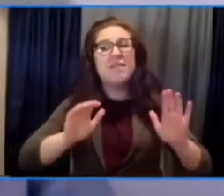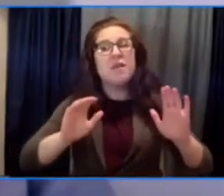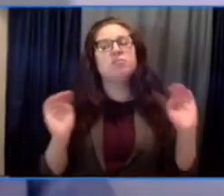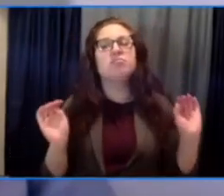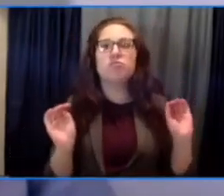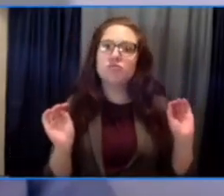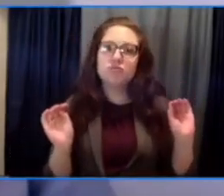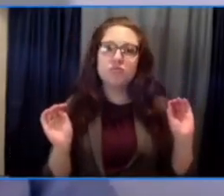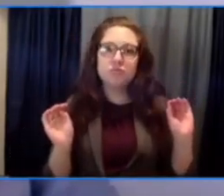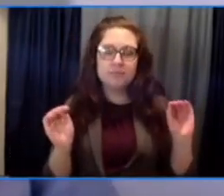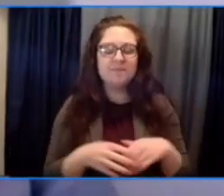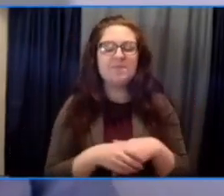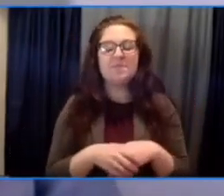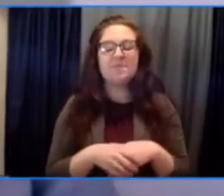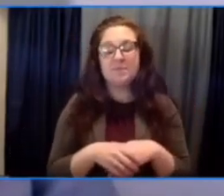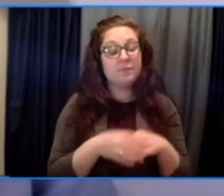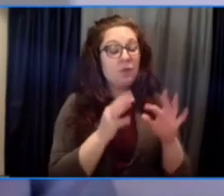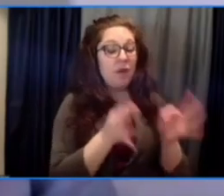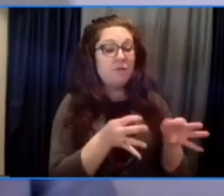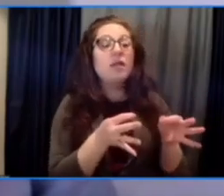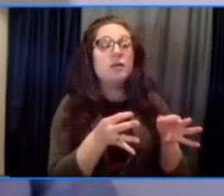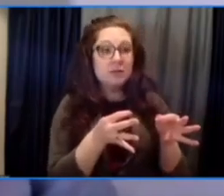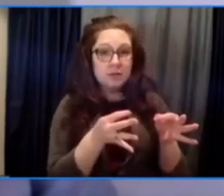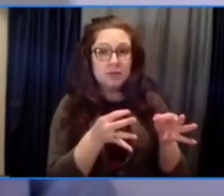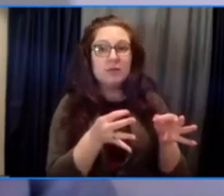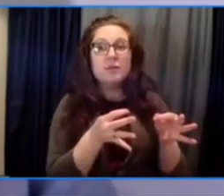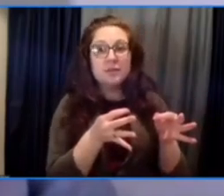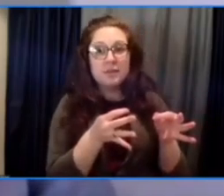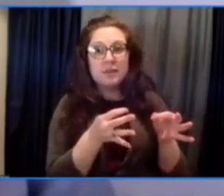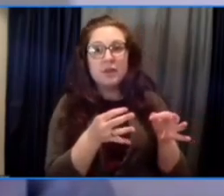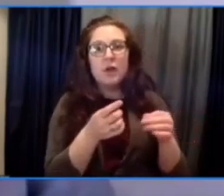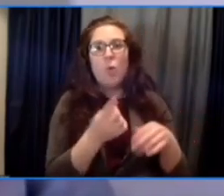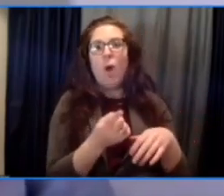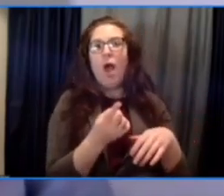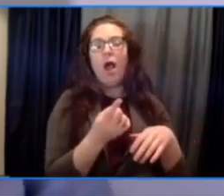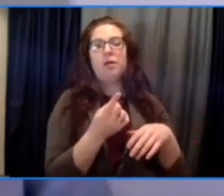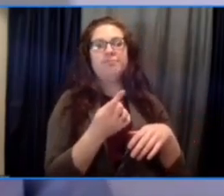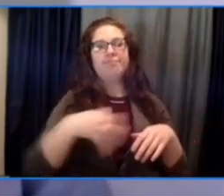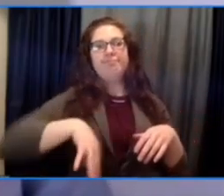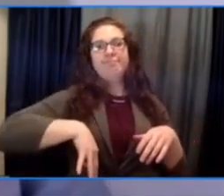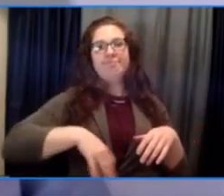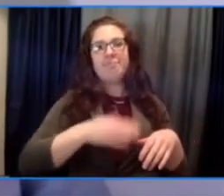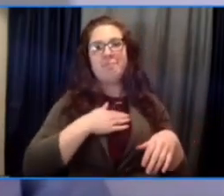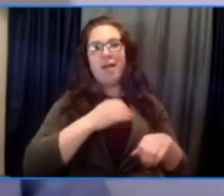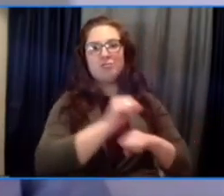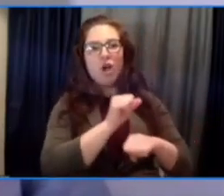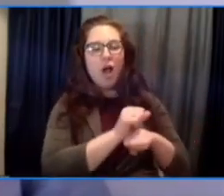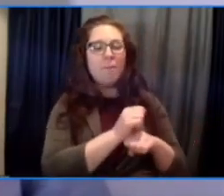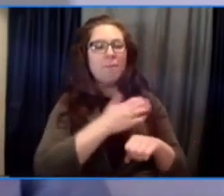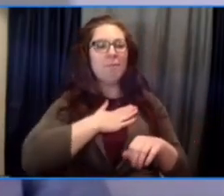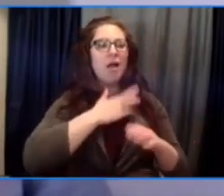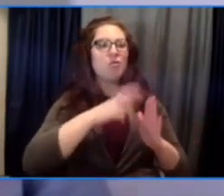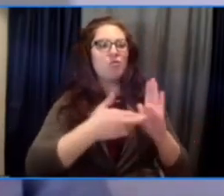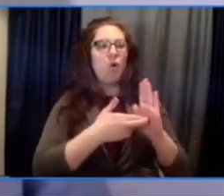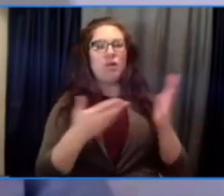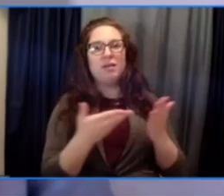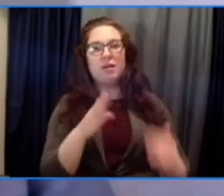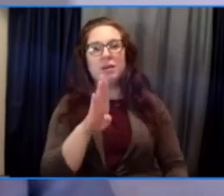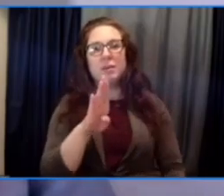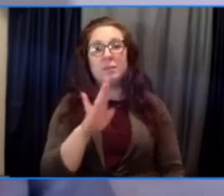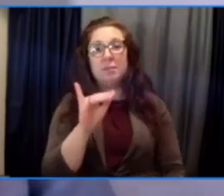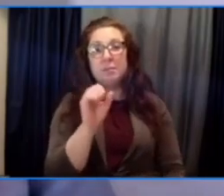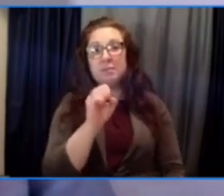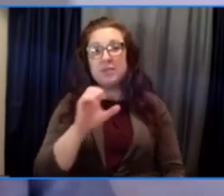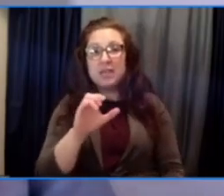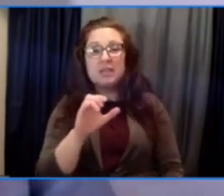the the great fortunes of my job and the role that I play at BISC is that I get to talk to